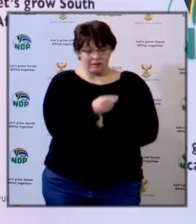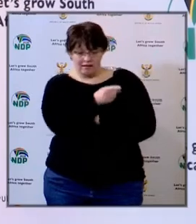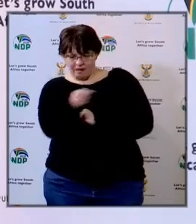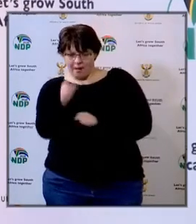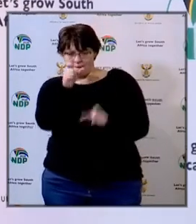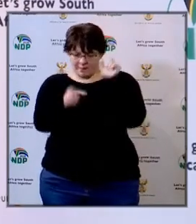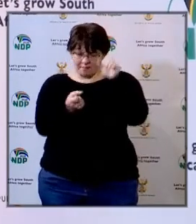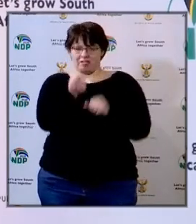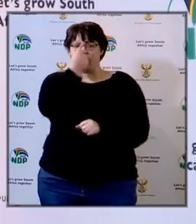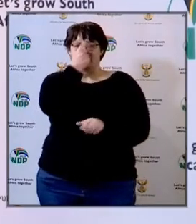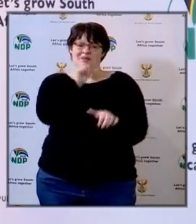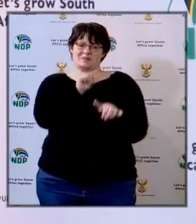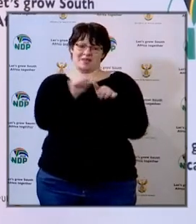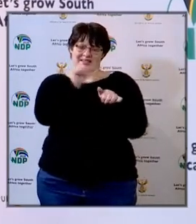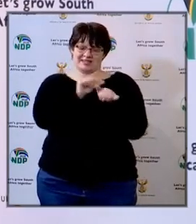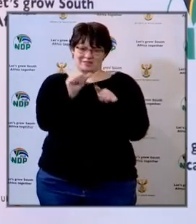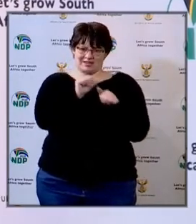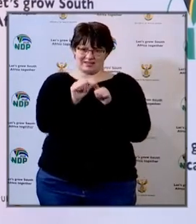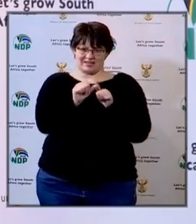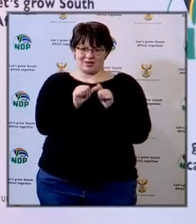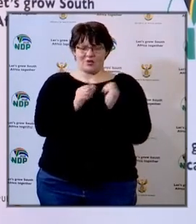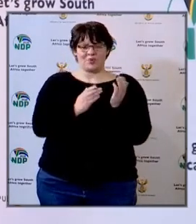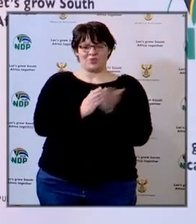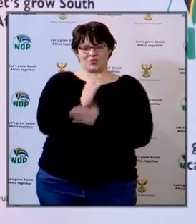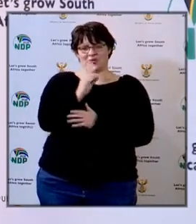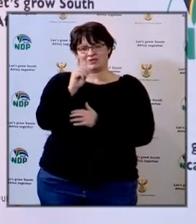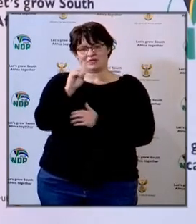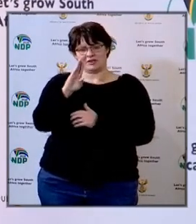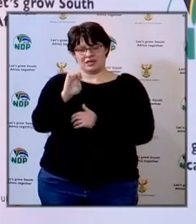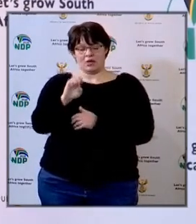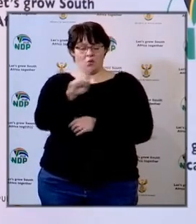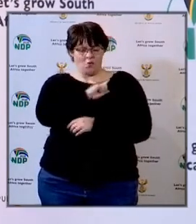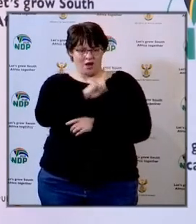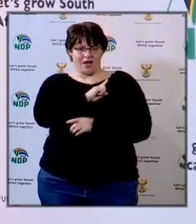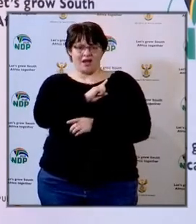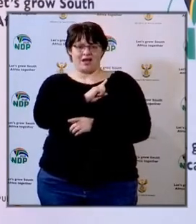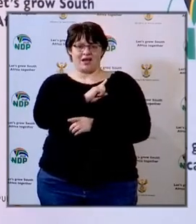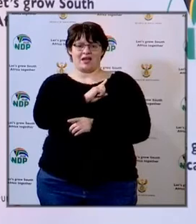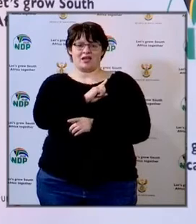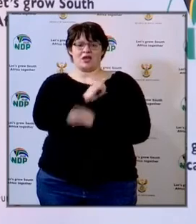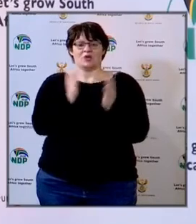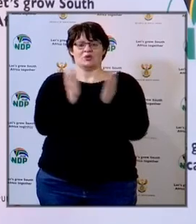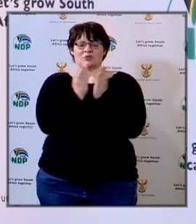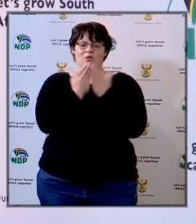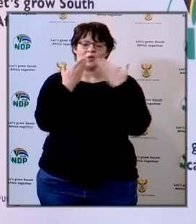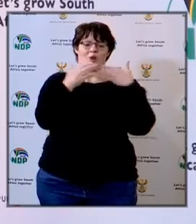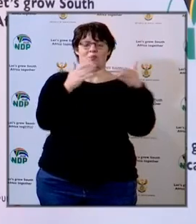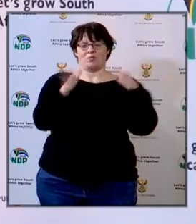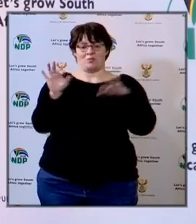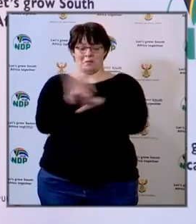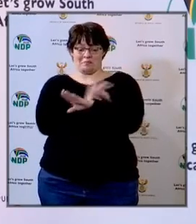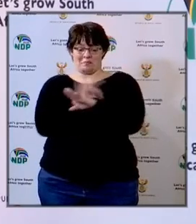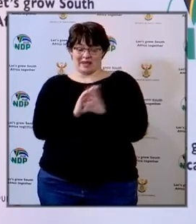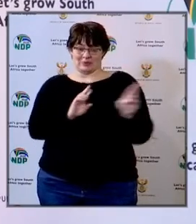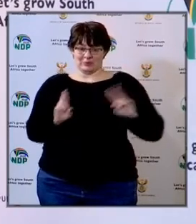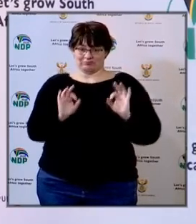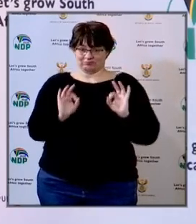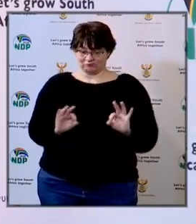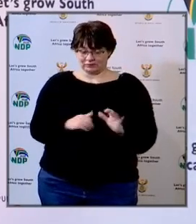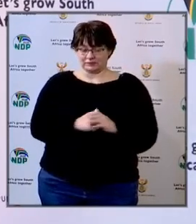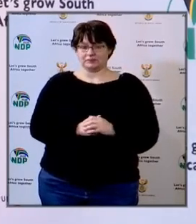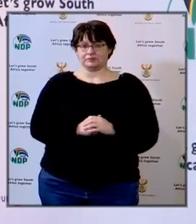education sector since we started planning for the reopening of schools I'm now going to